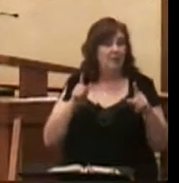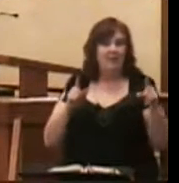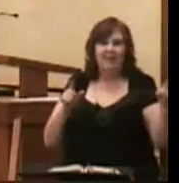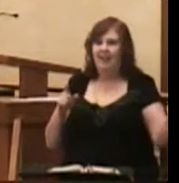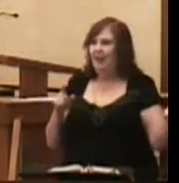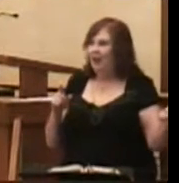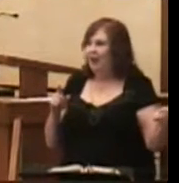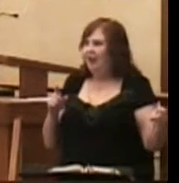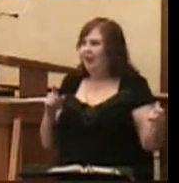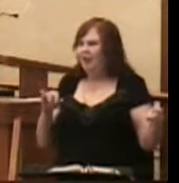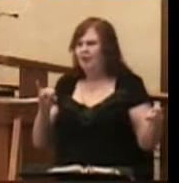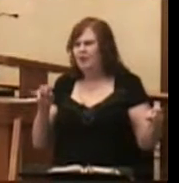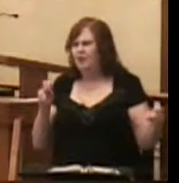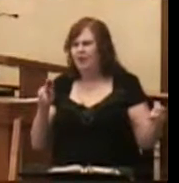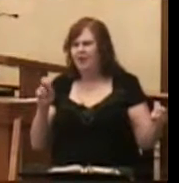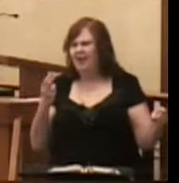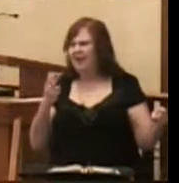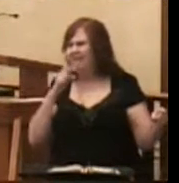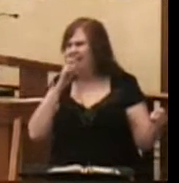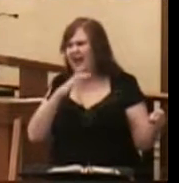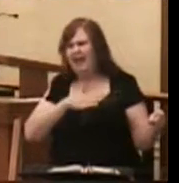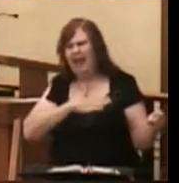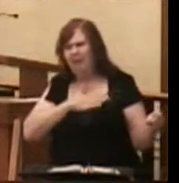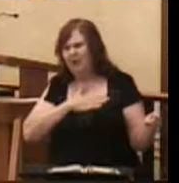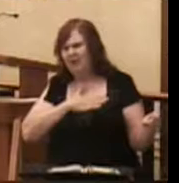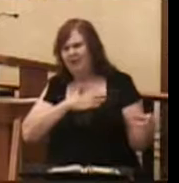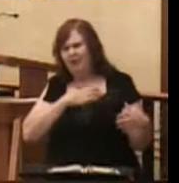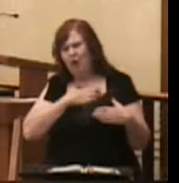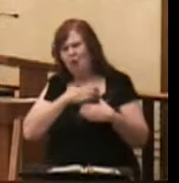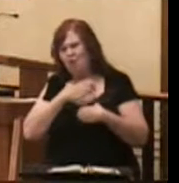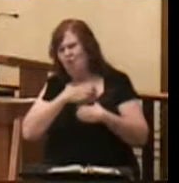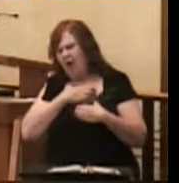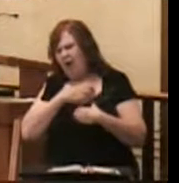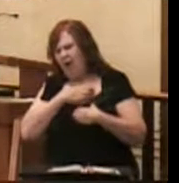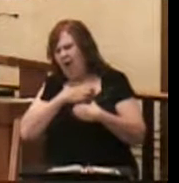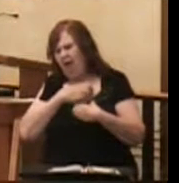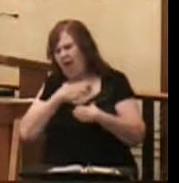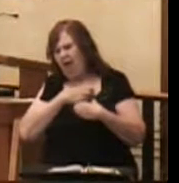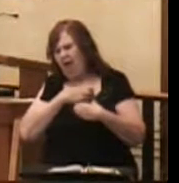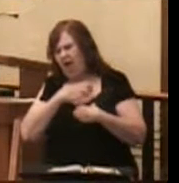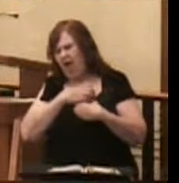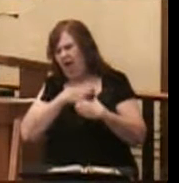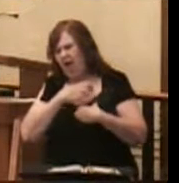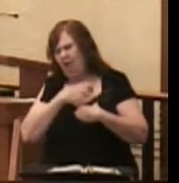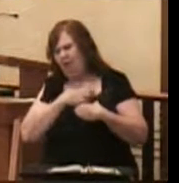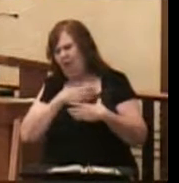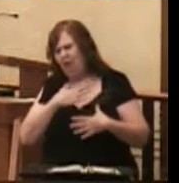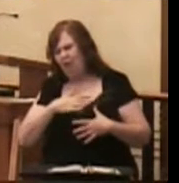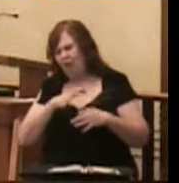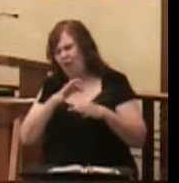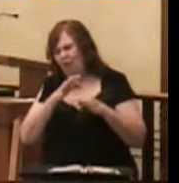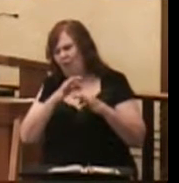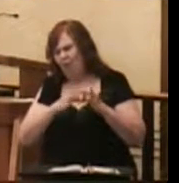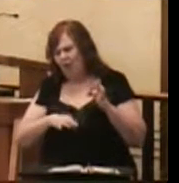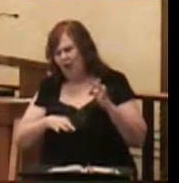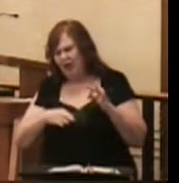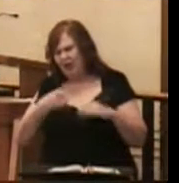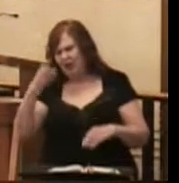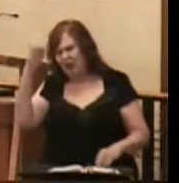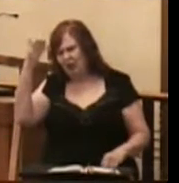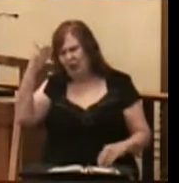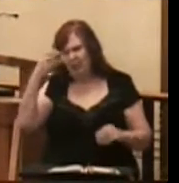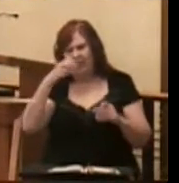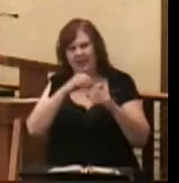Jonah is not happy. The grumbler provides the barest and worst sermon in the